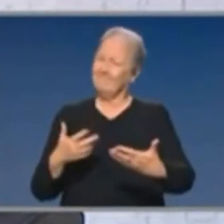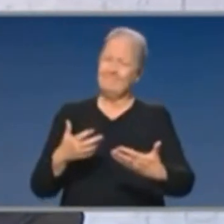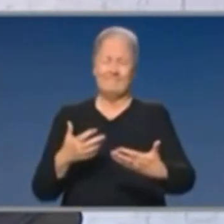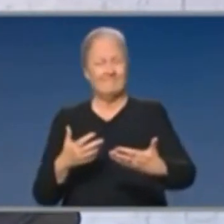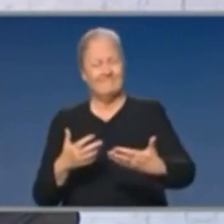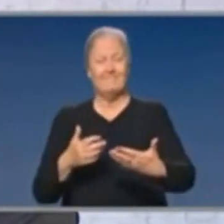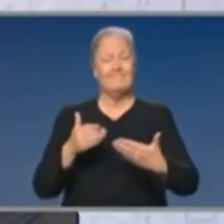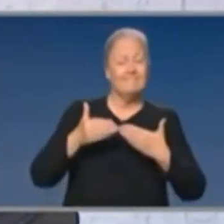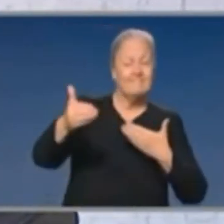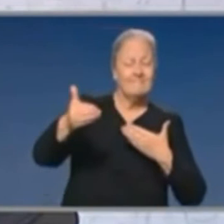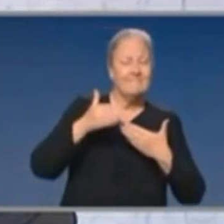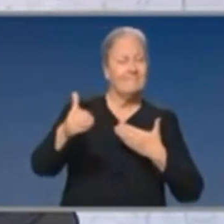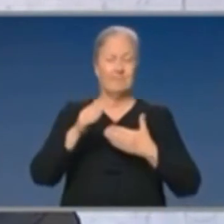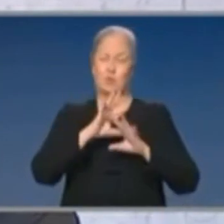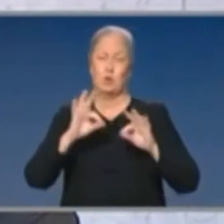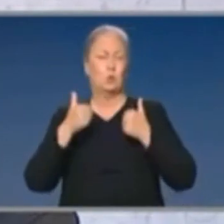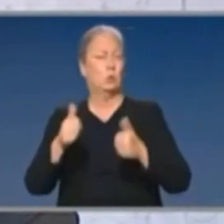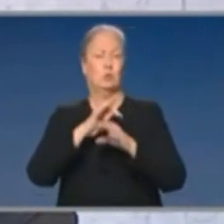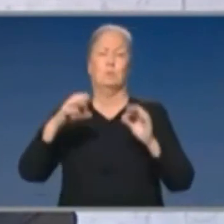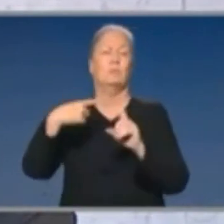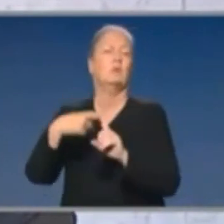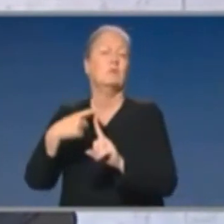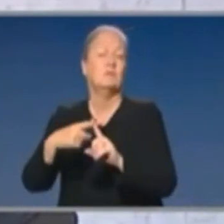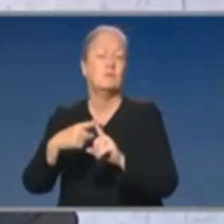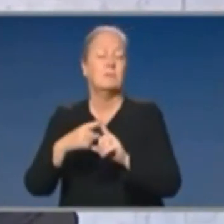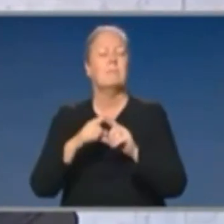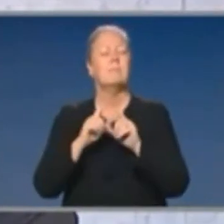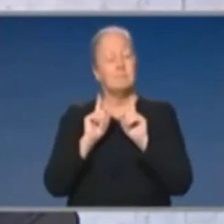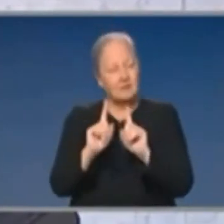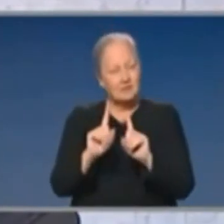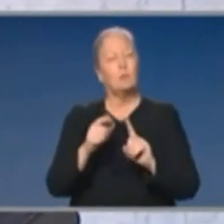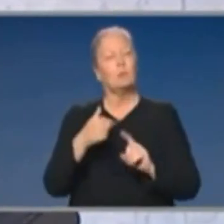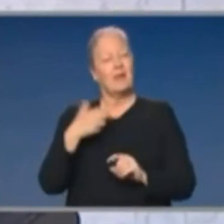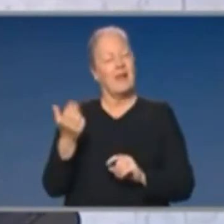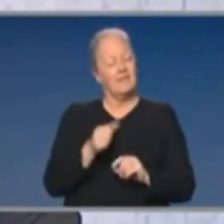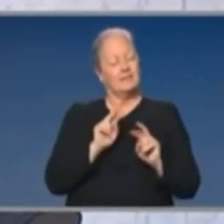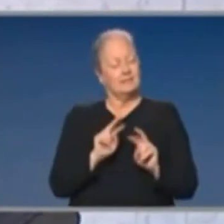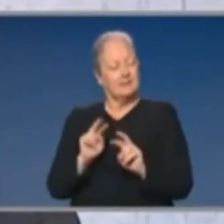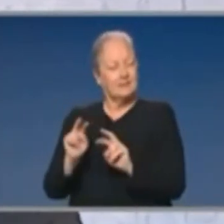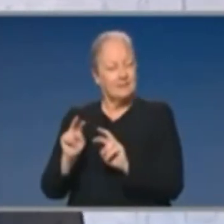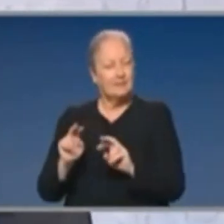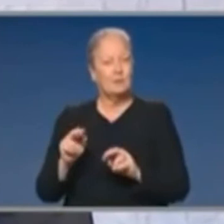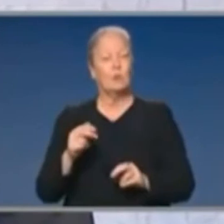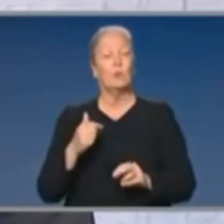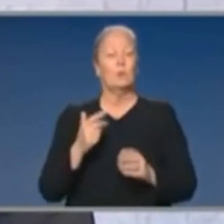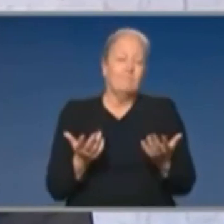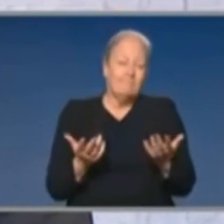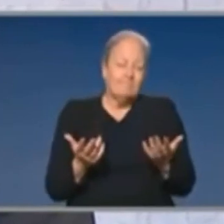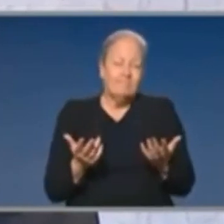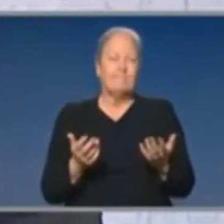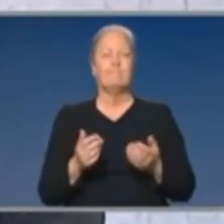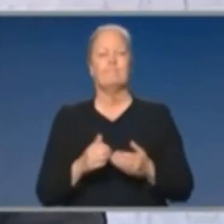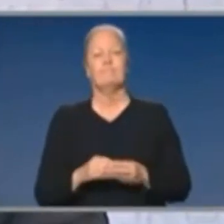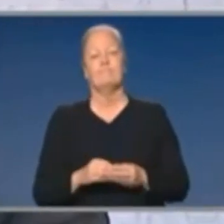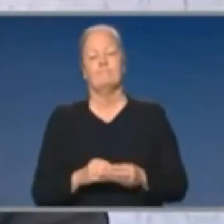manage the ability to take people with these plans. And we cannot create a burden that is too great to bear